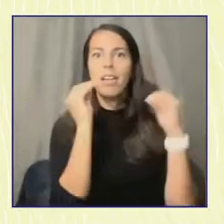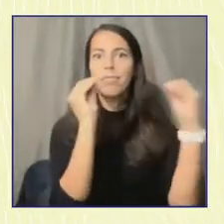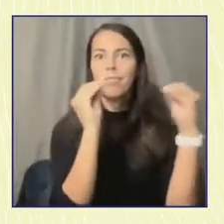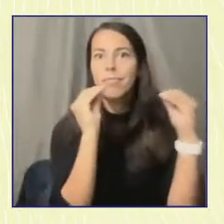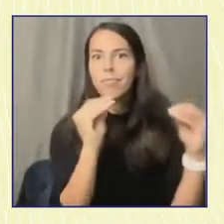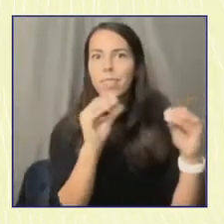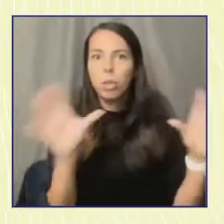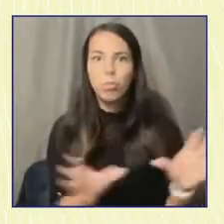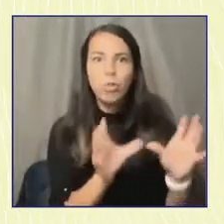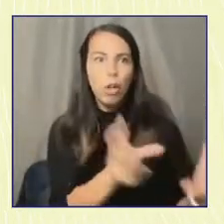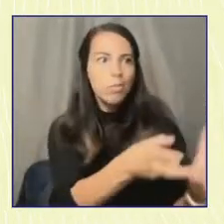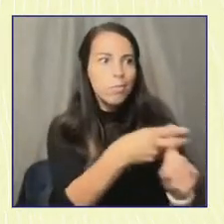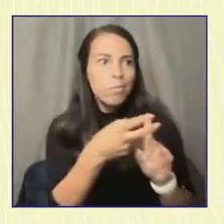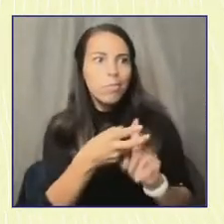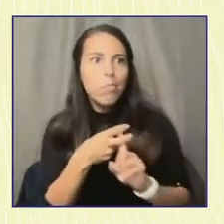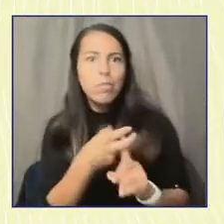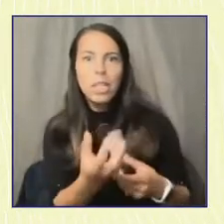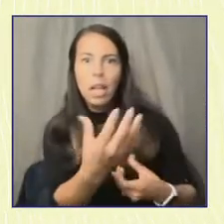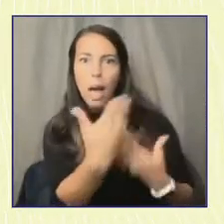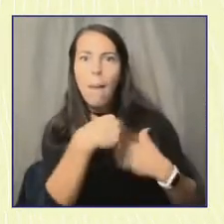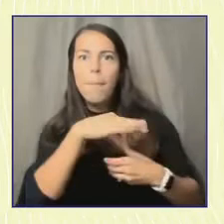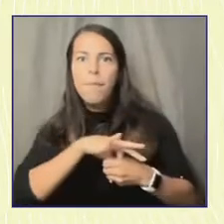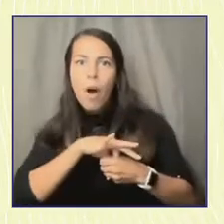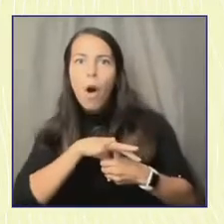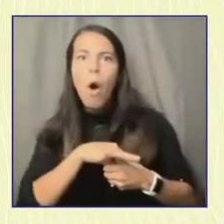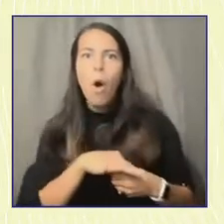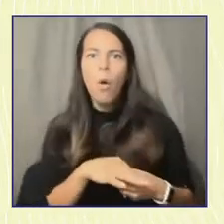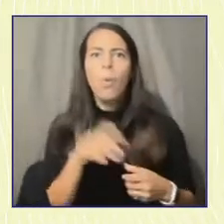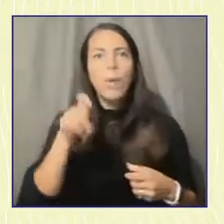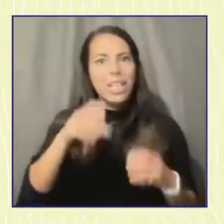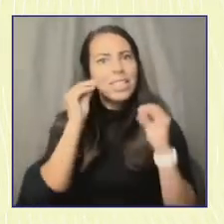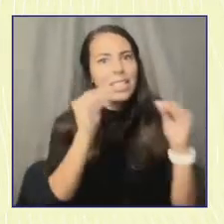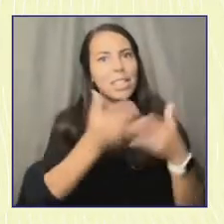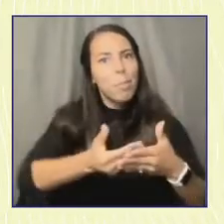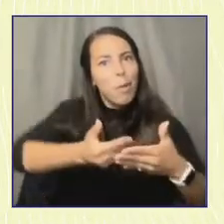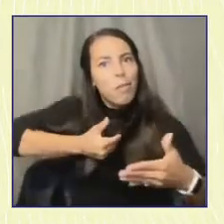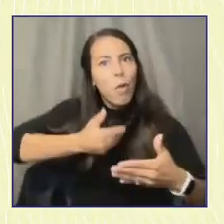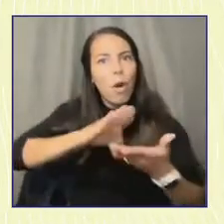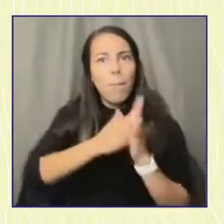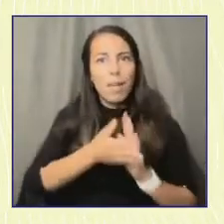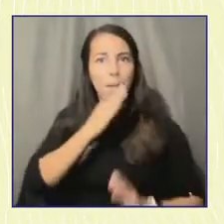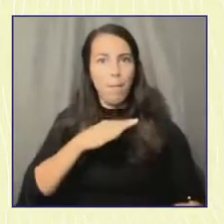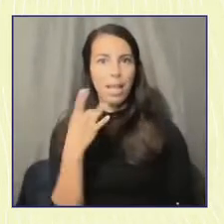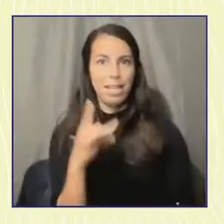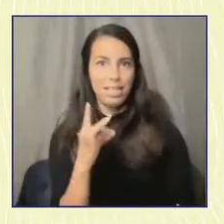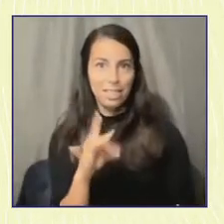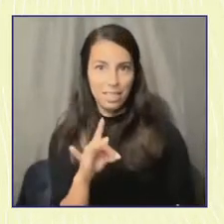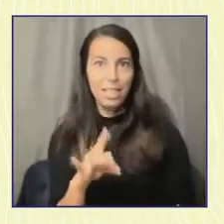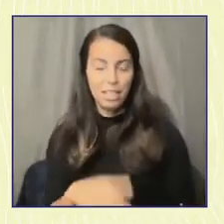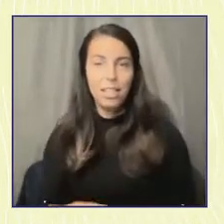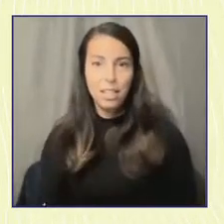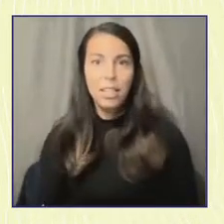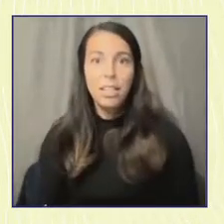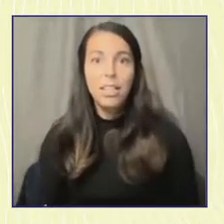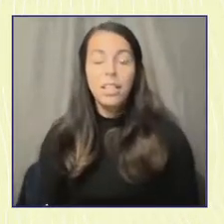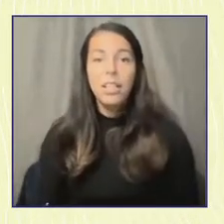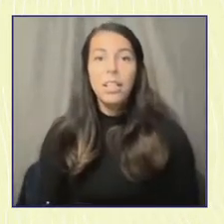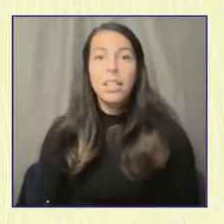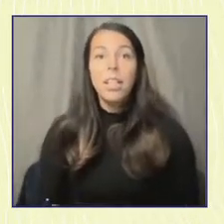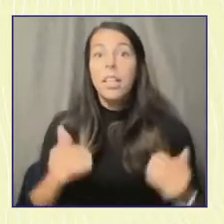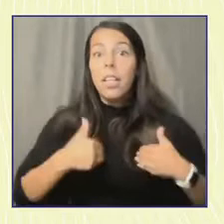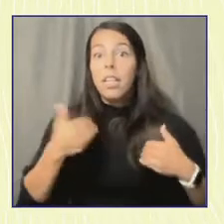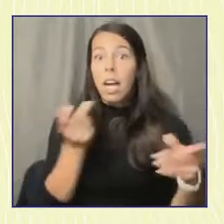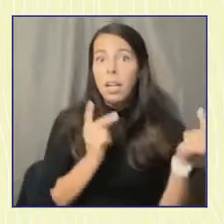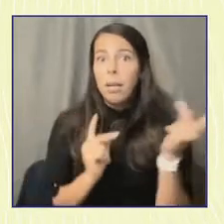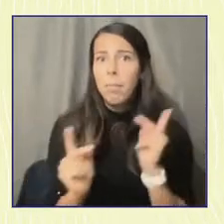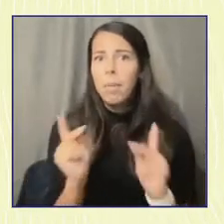folks before they turn 18. And a real lack of voter education. It's not that young people don't know